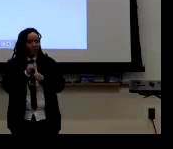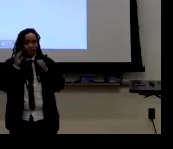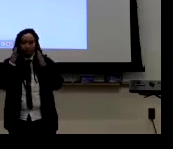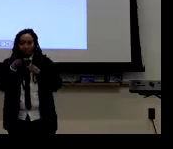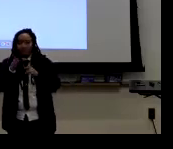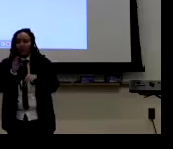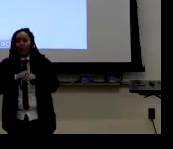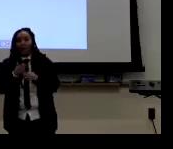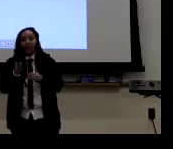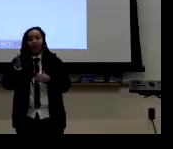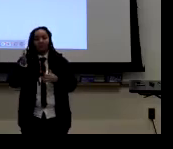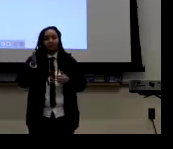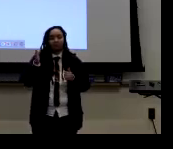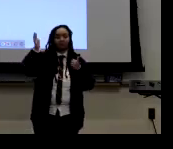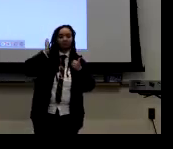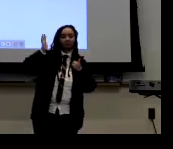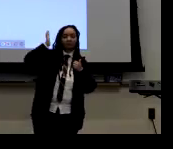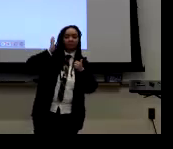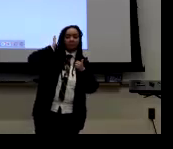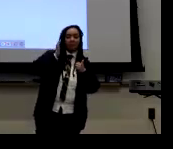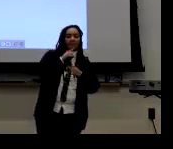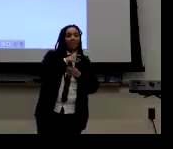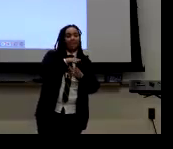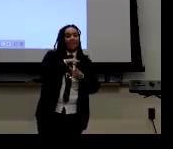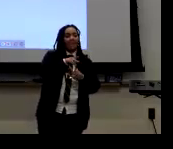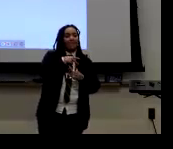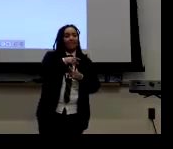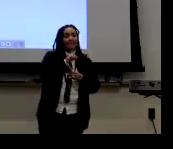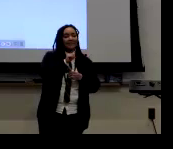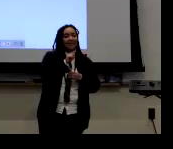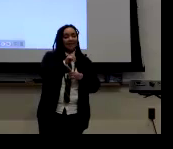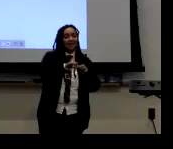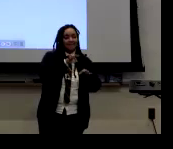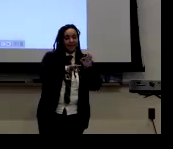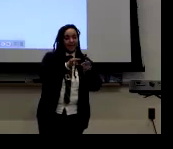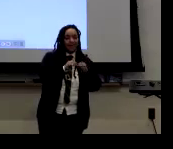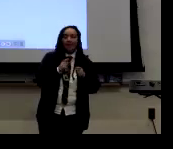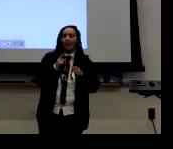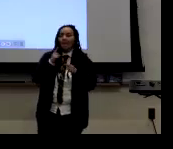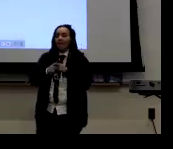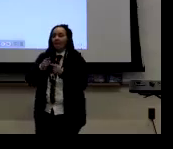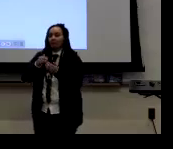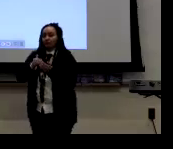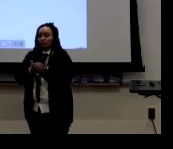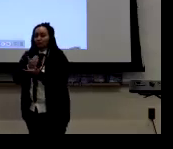Has been my focus in my previous research as well.